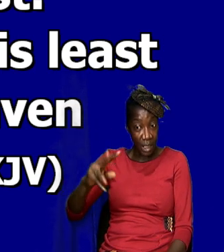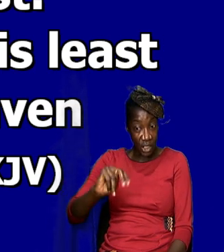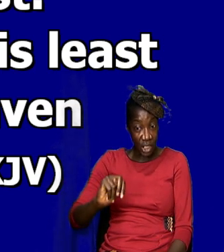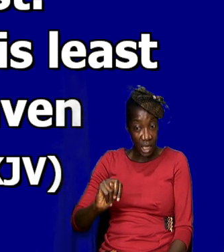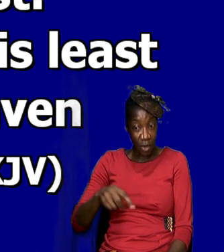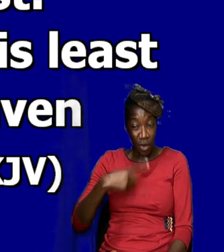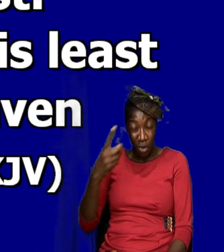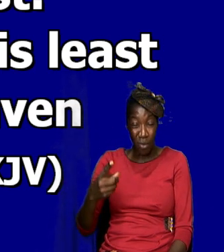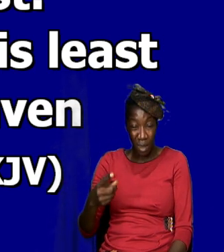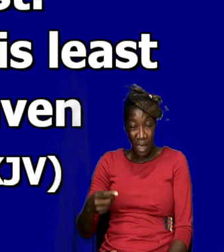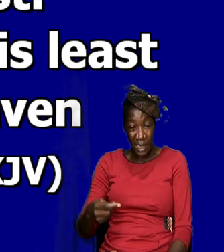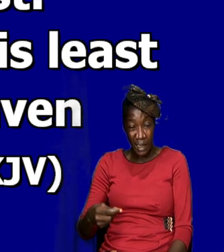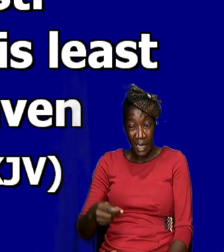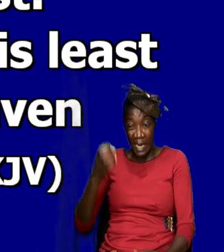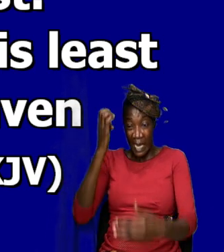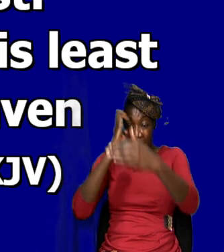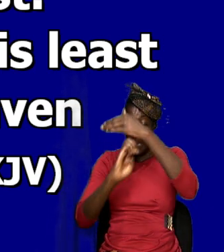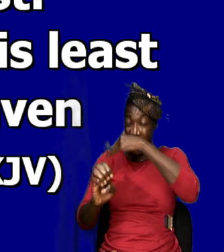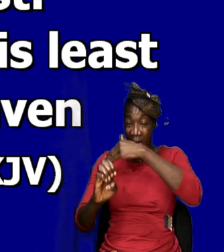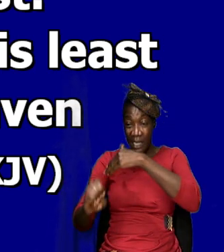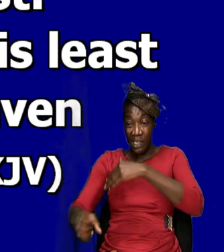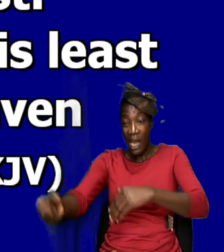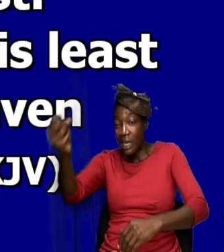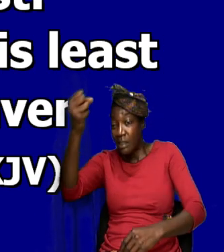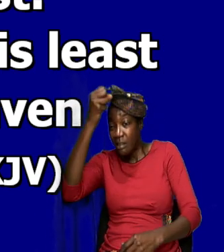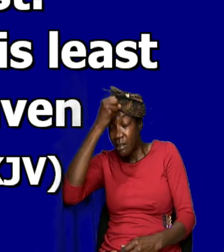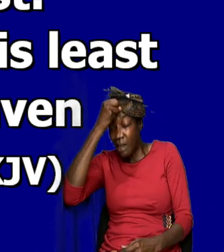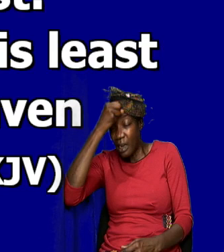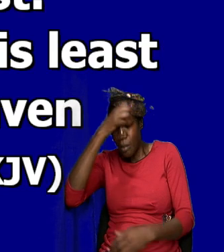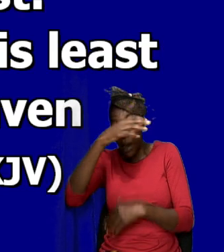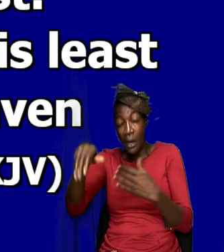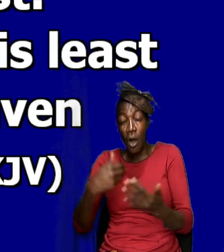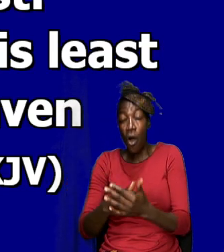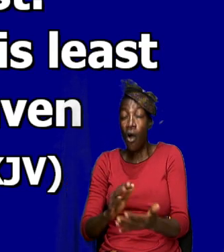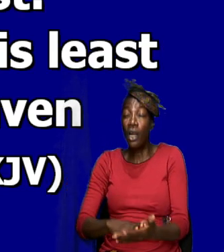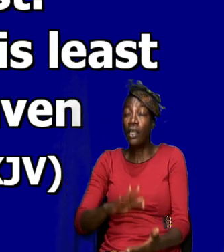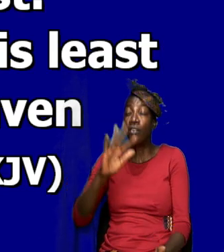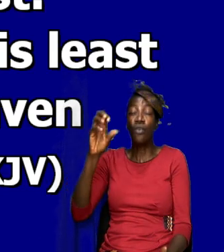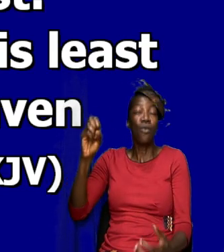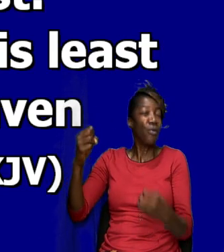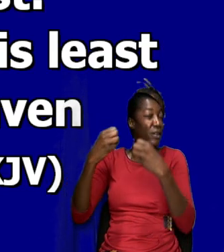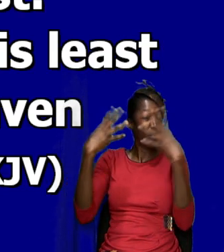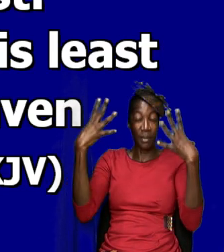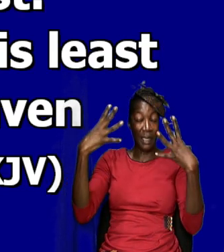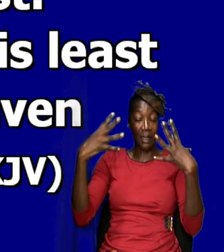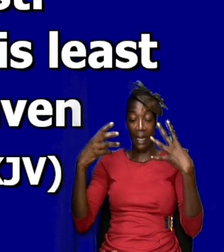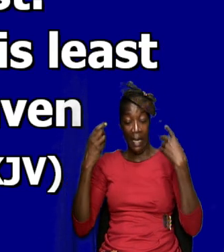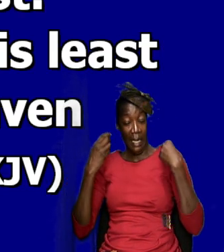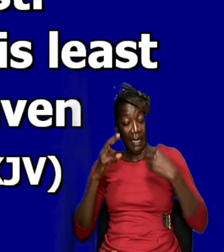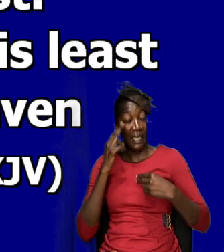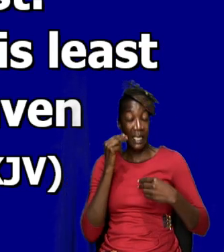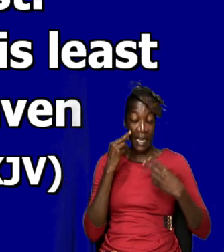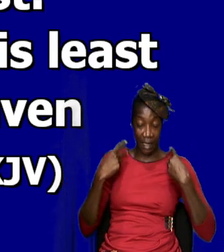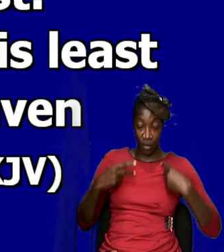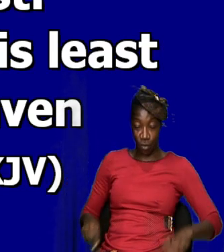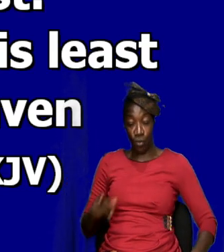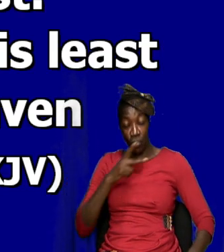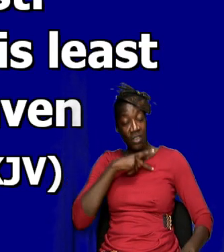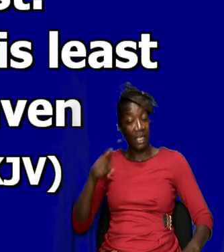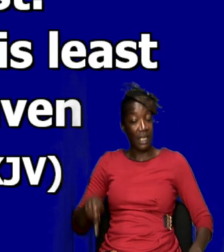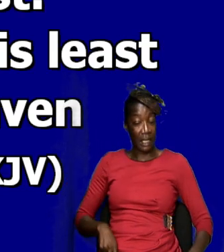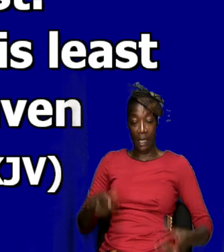Solomon in all his glory all his splendor all his fancy clothes all his kingly array